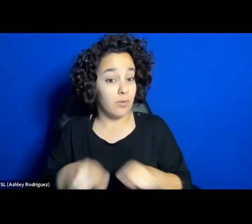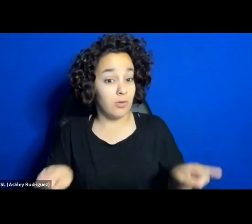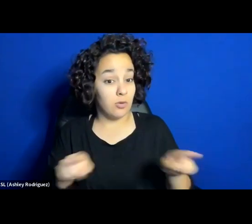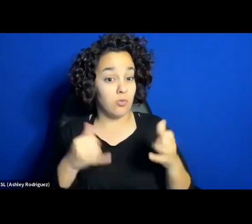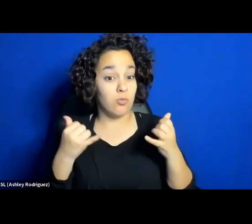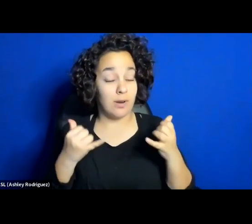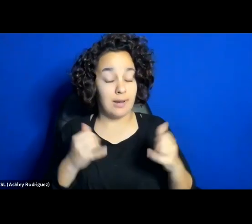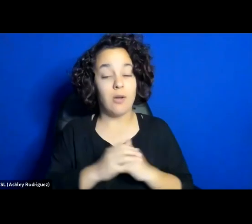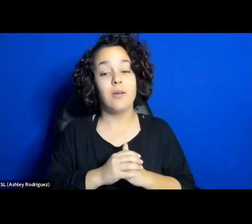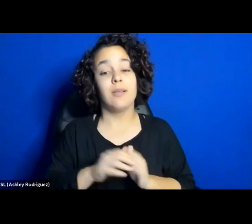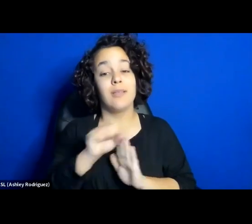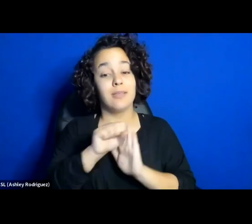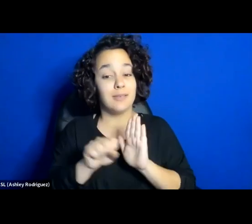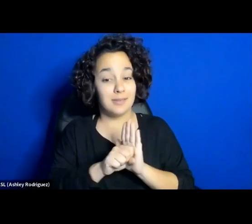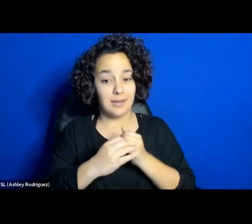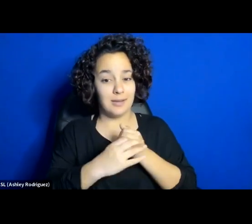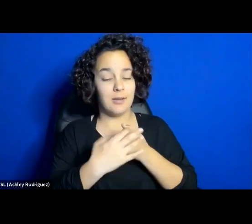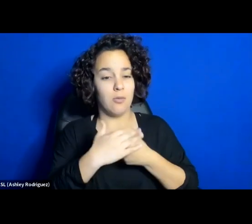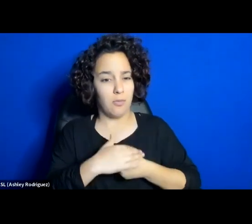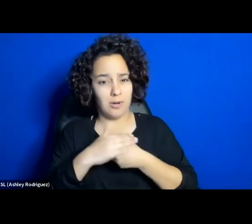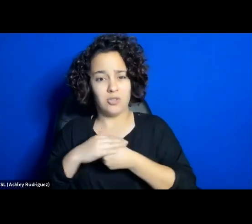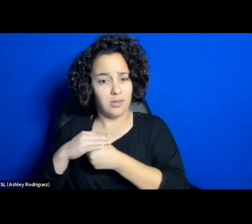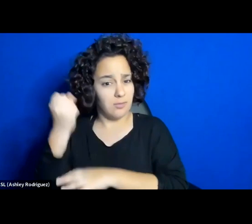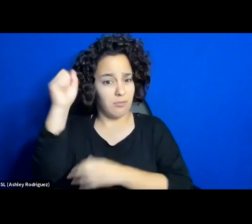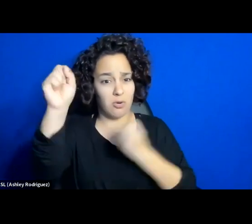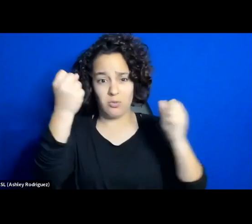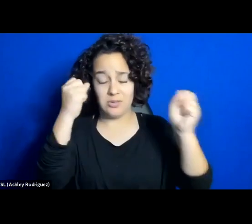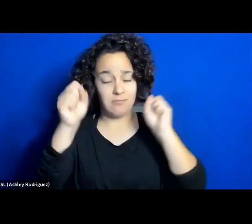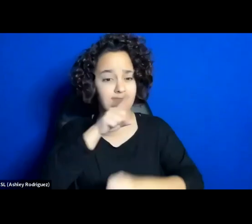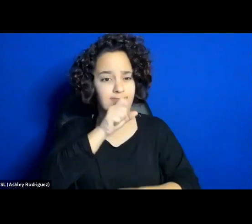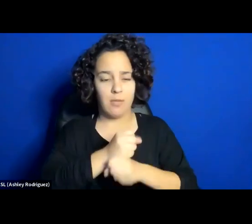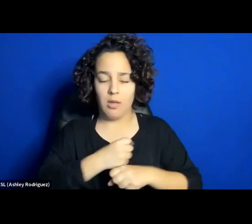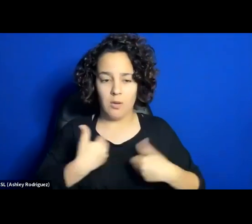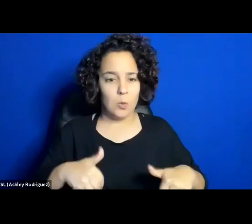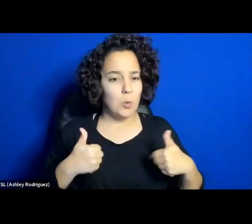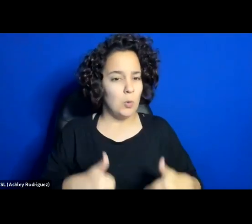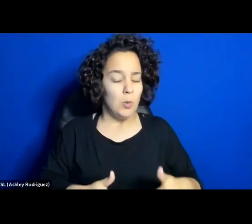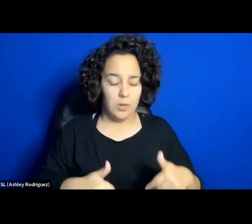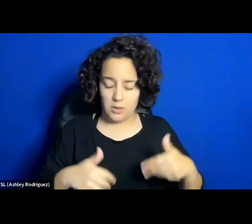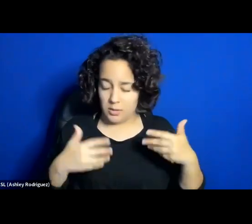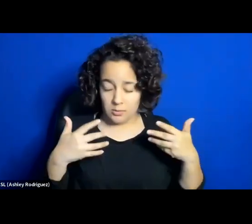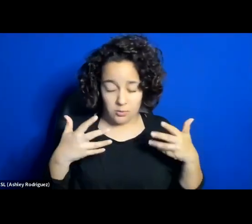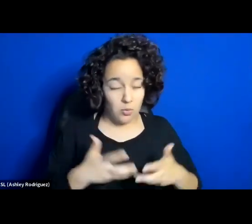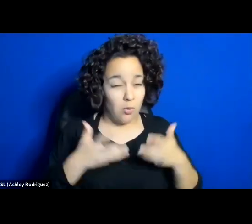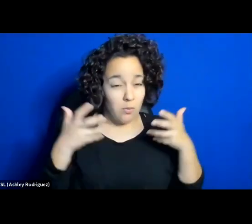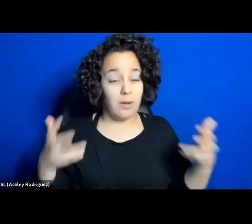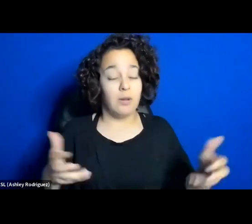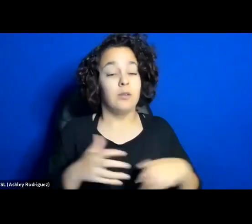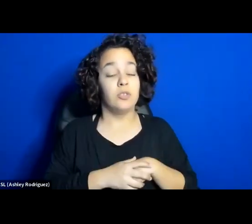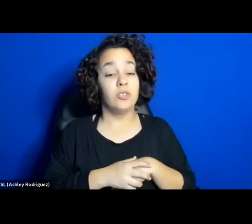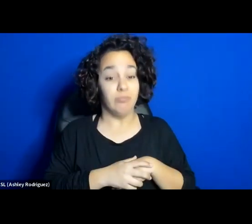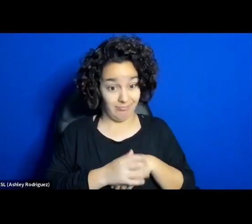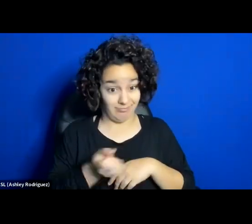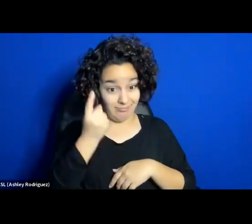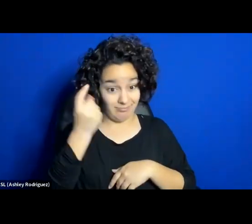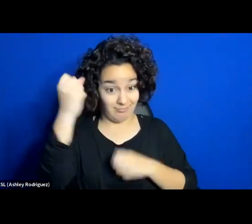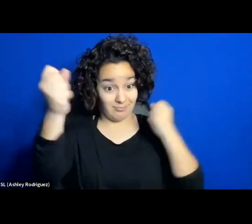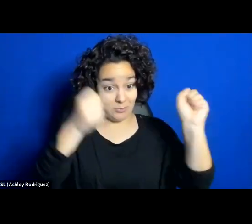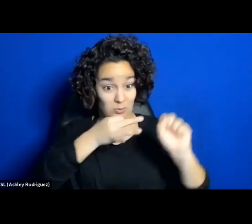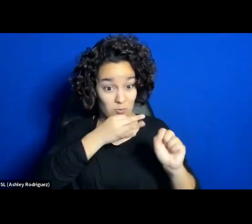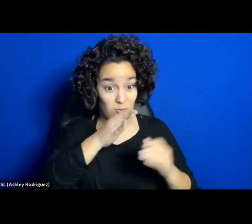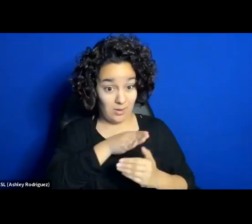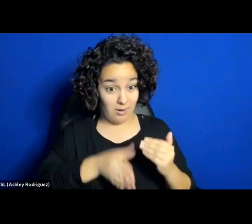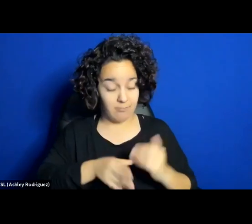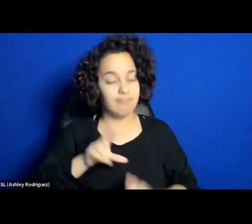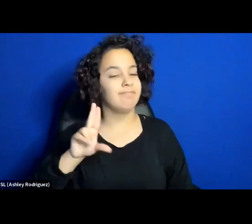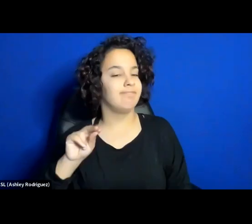suppression and the protests are experiencing exhaustion, but the uprising does not seem to be ending. Many believe Iranian